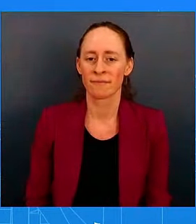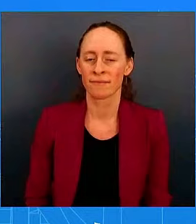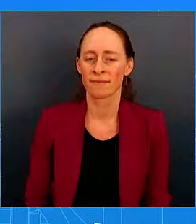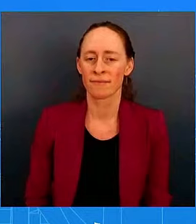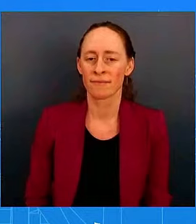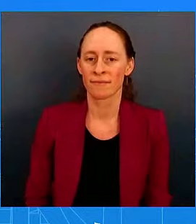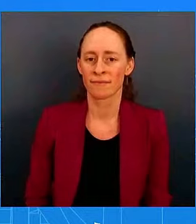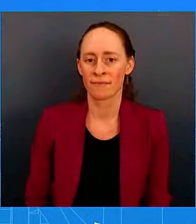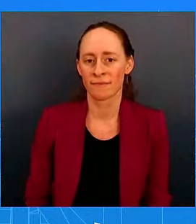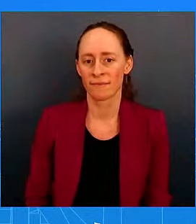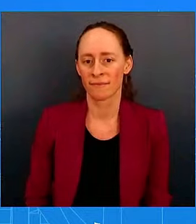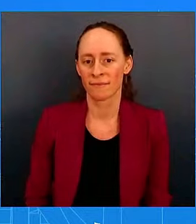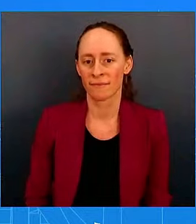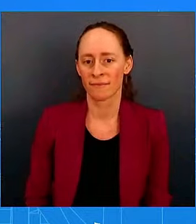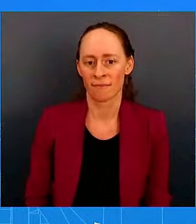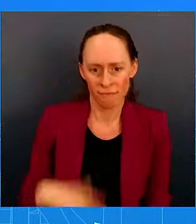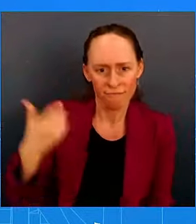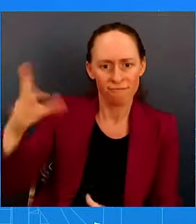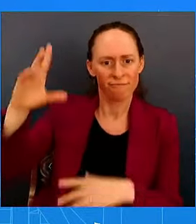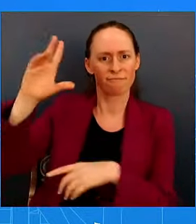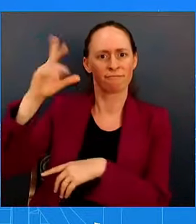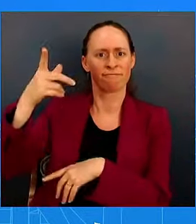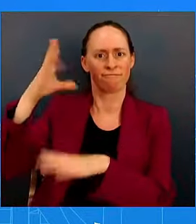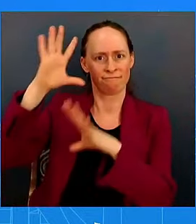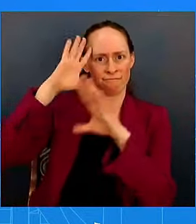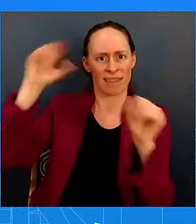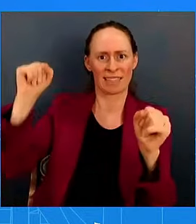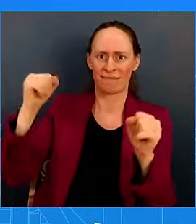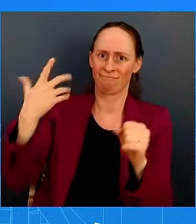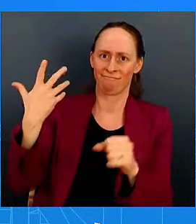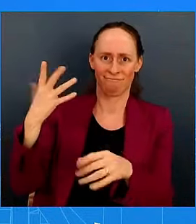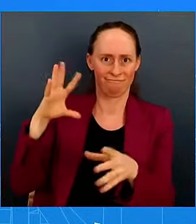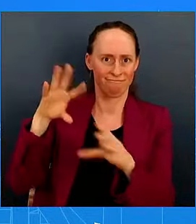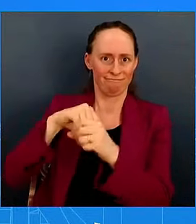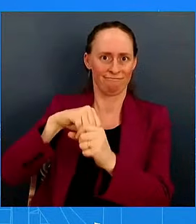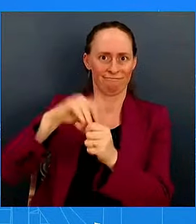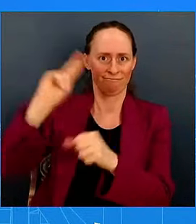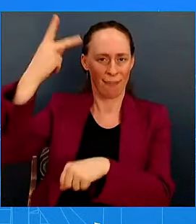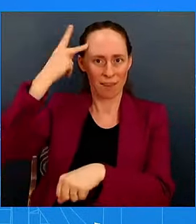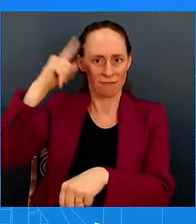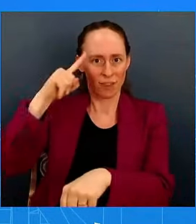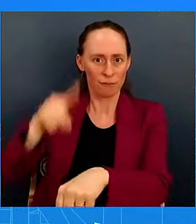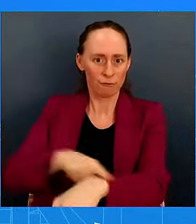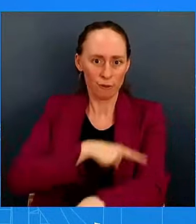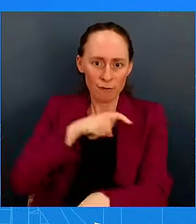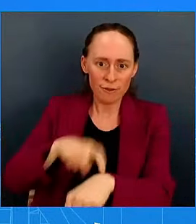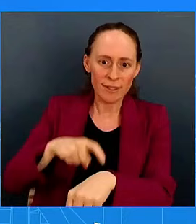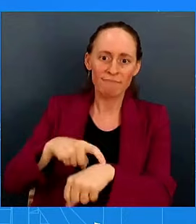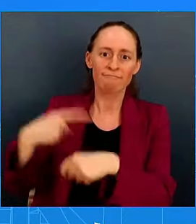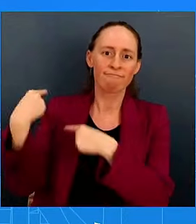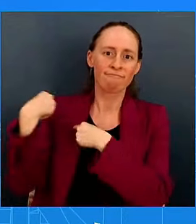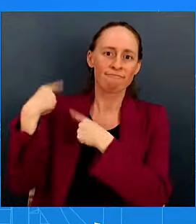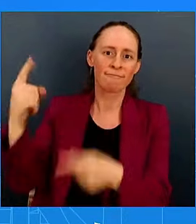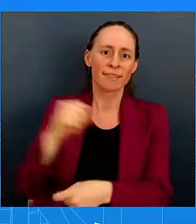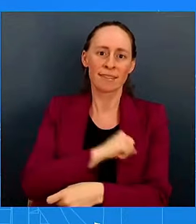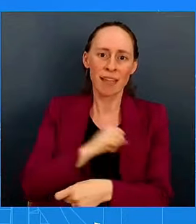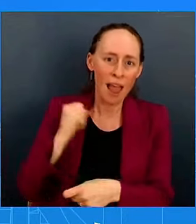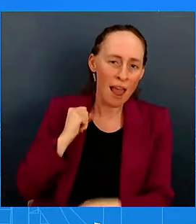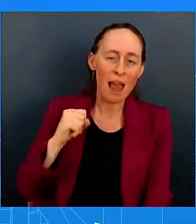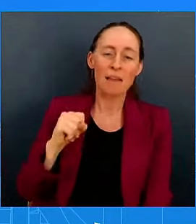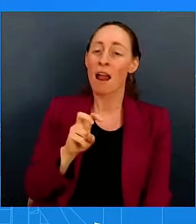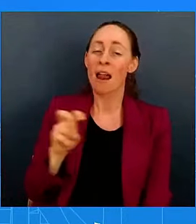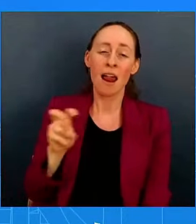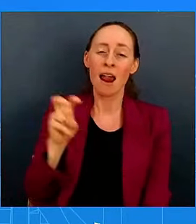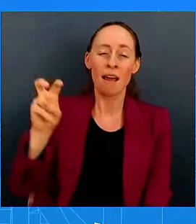the world stage as chairman of the Senate Foreign Relations Committee, as vice president and, of course, as president. And I'm wondering, going